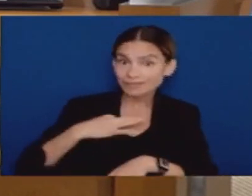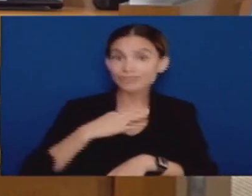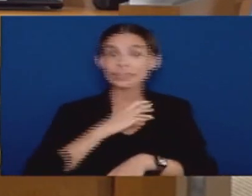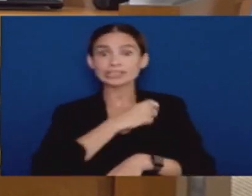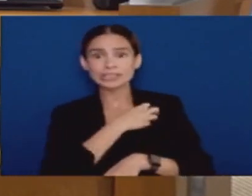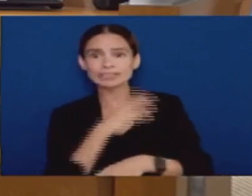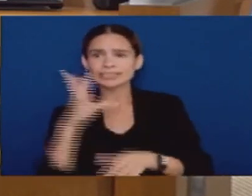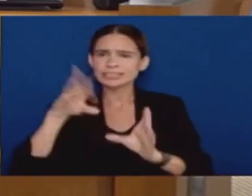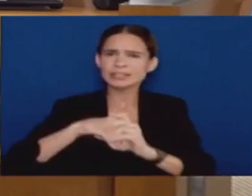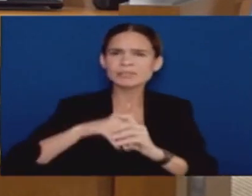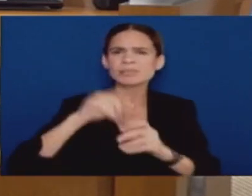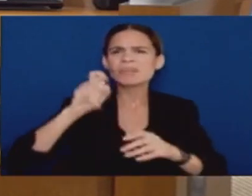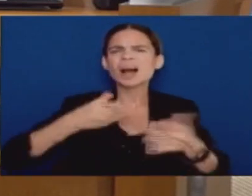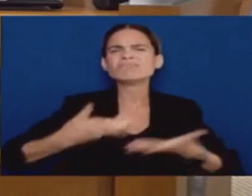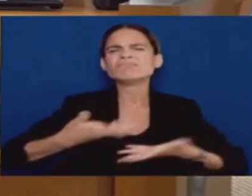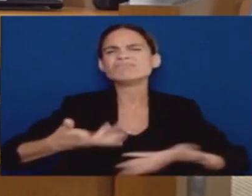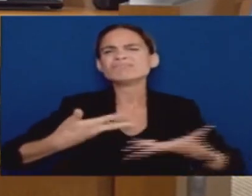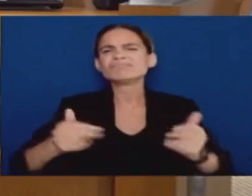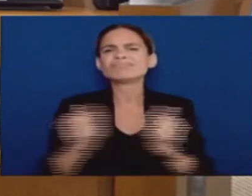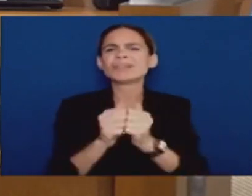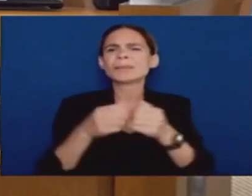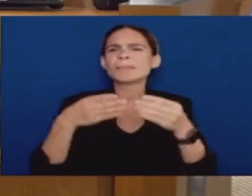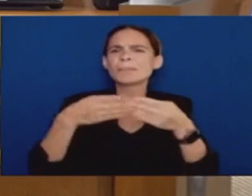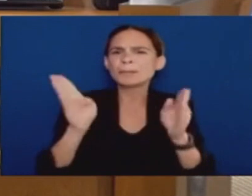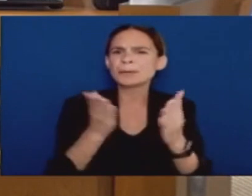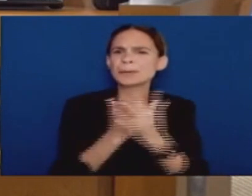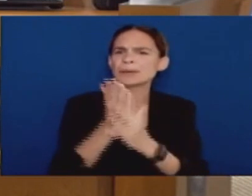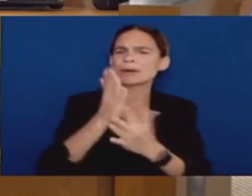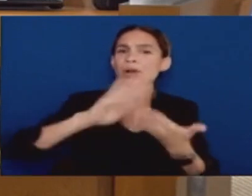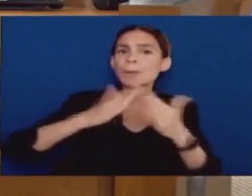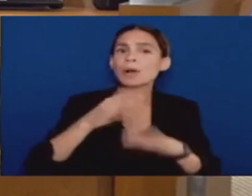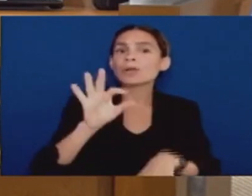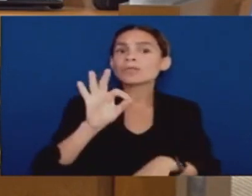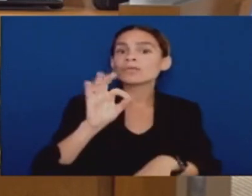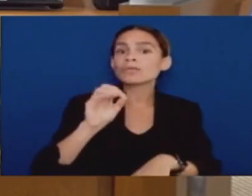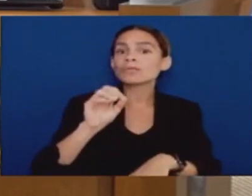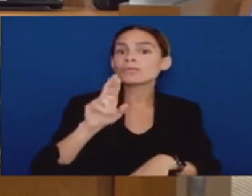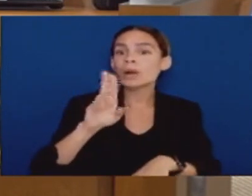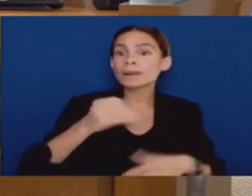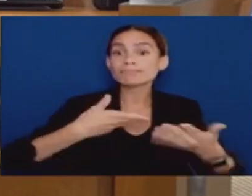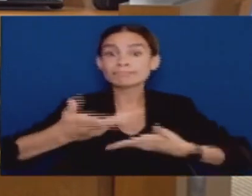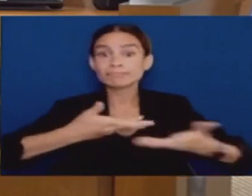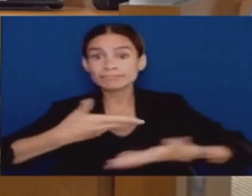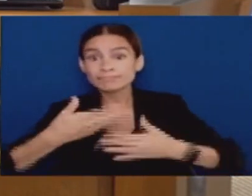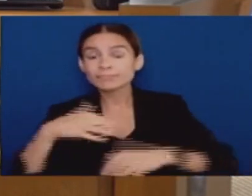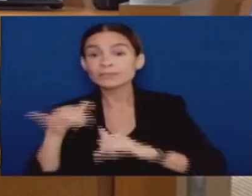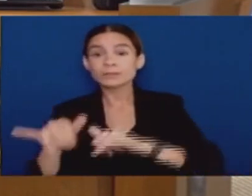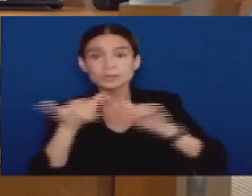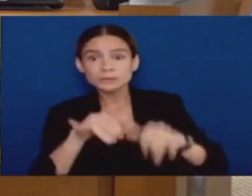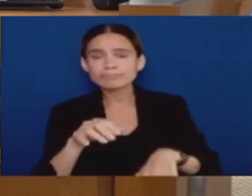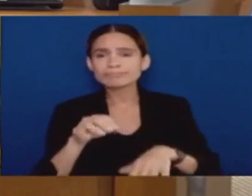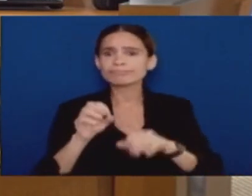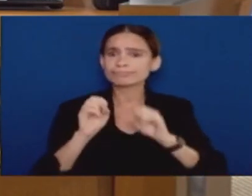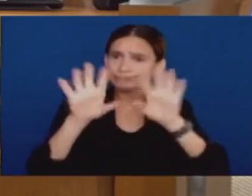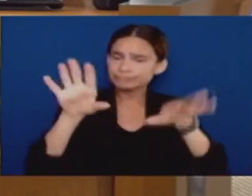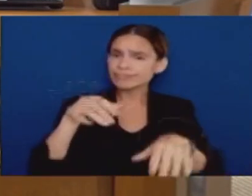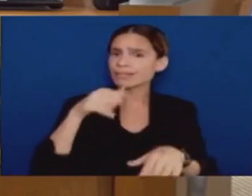addition, I am sending a letter of leadership to the leadership to support the fight against racism.